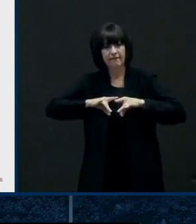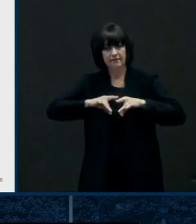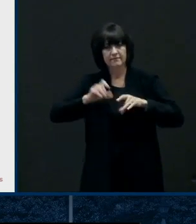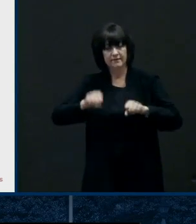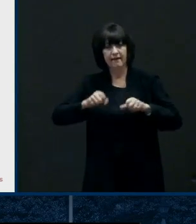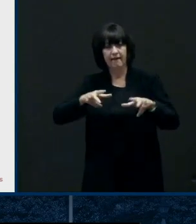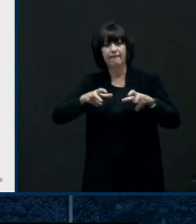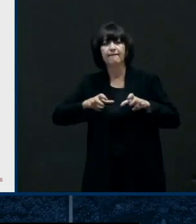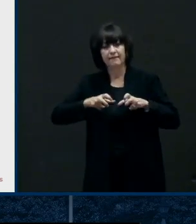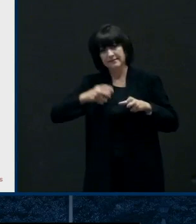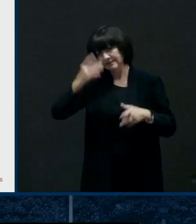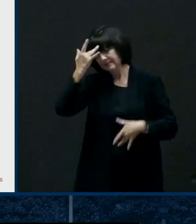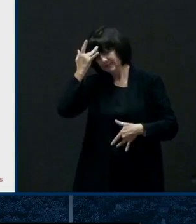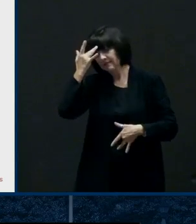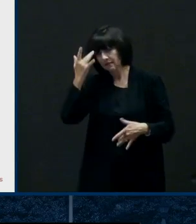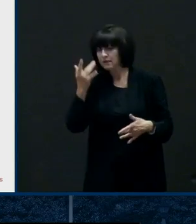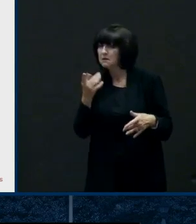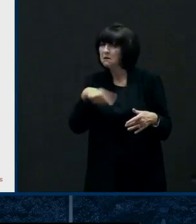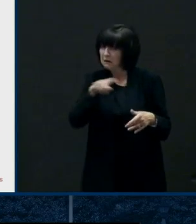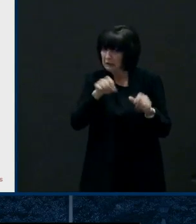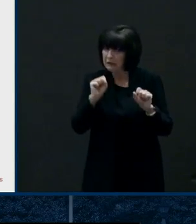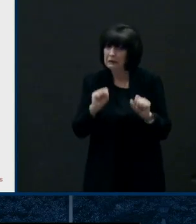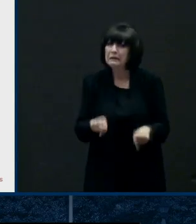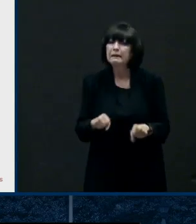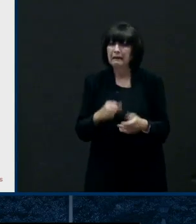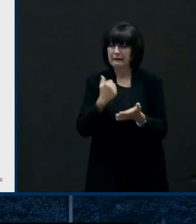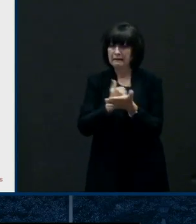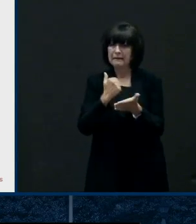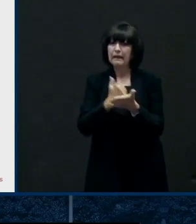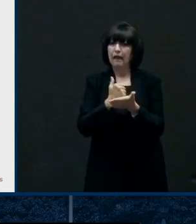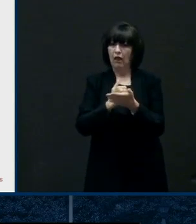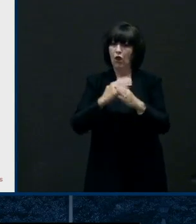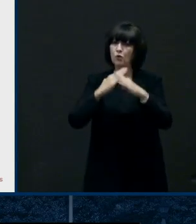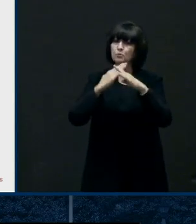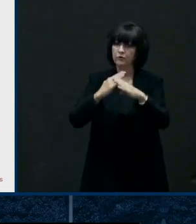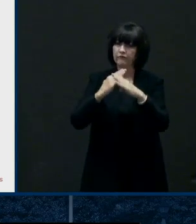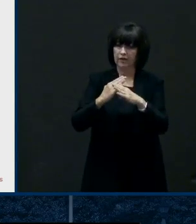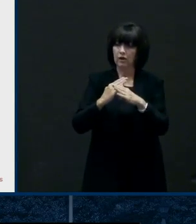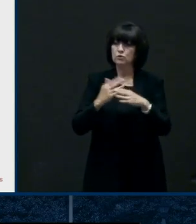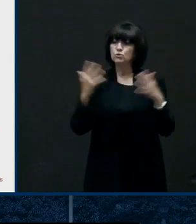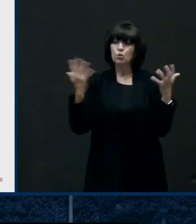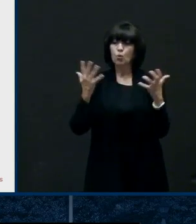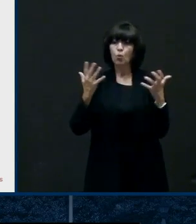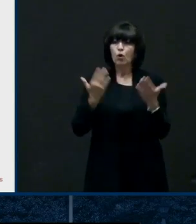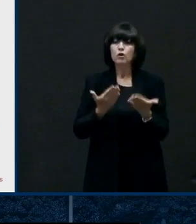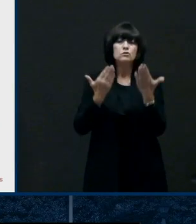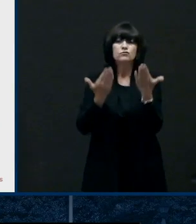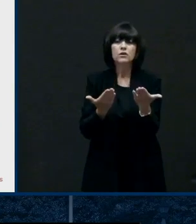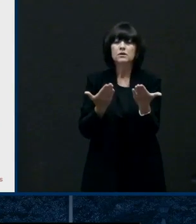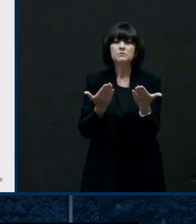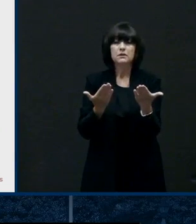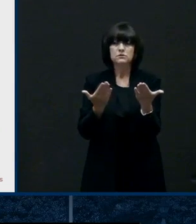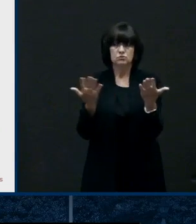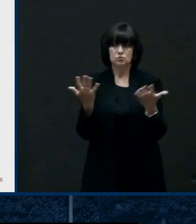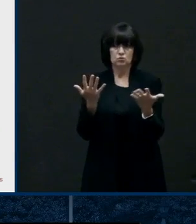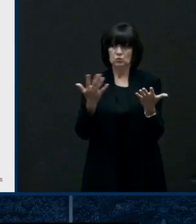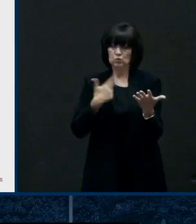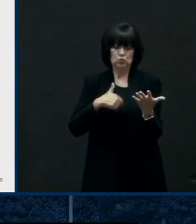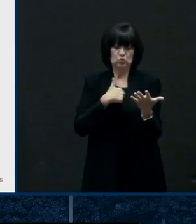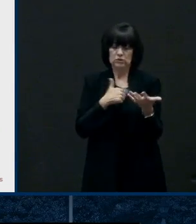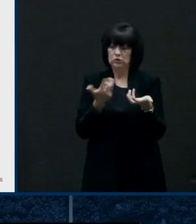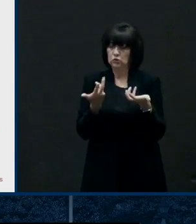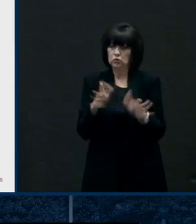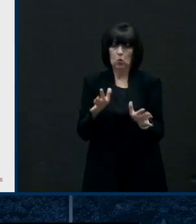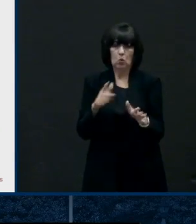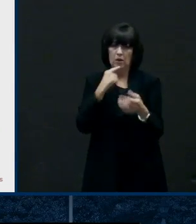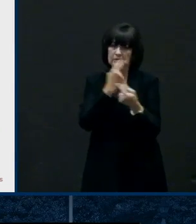you can do to mitigate the impacts and so on the next slide we talk about recommendations um we certainly don't want to tell people